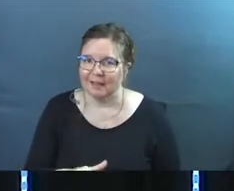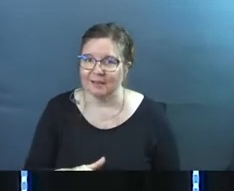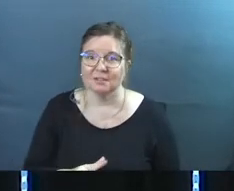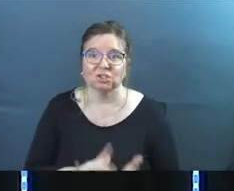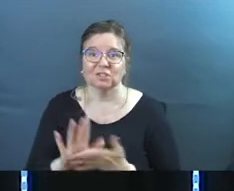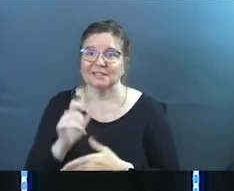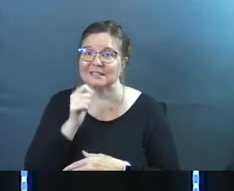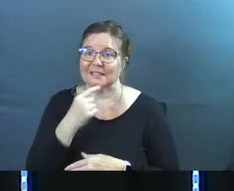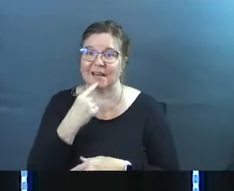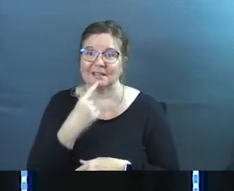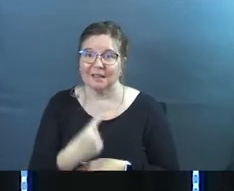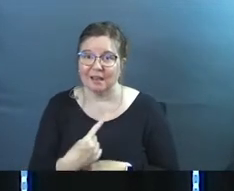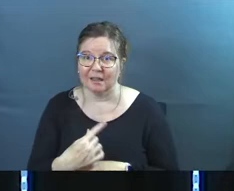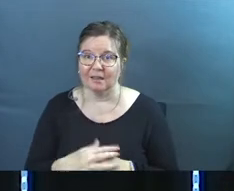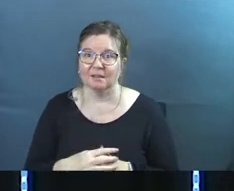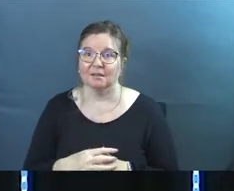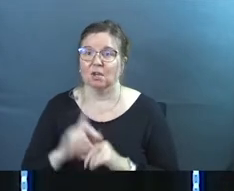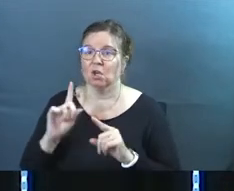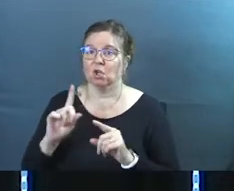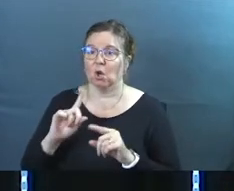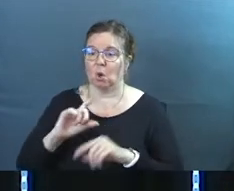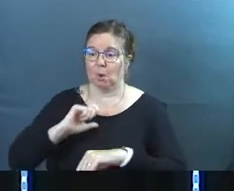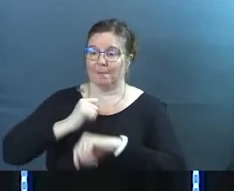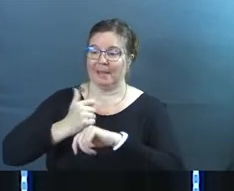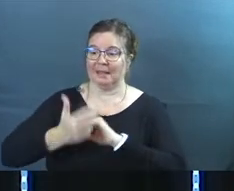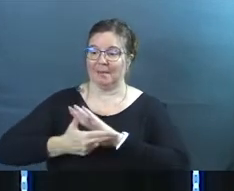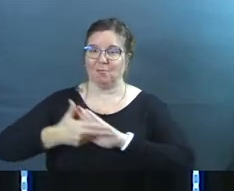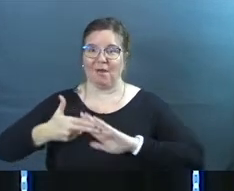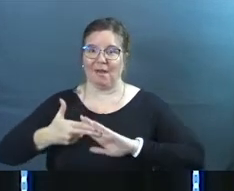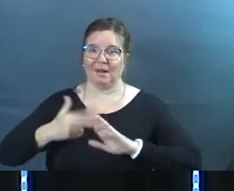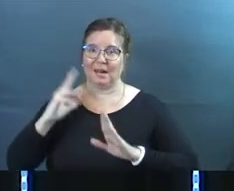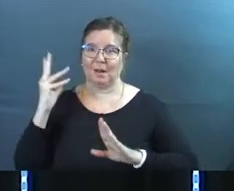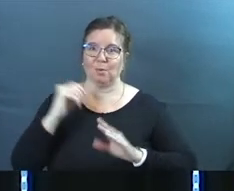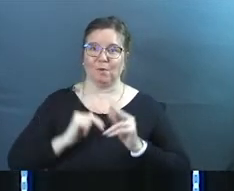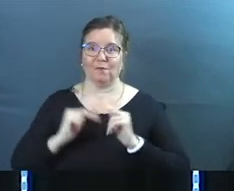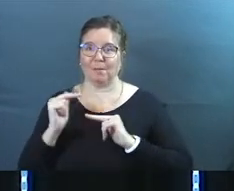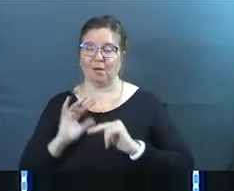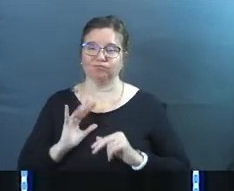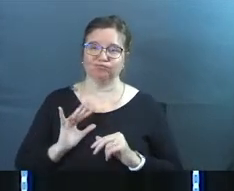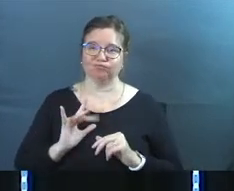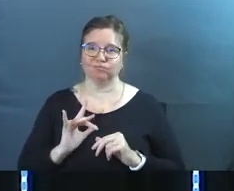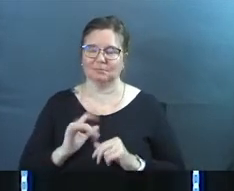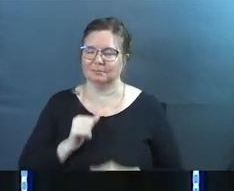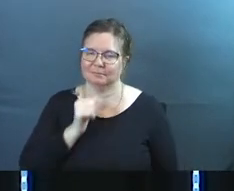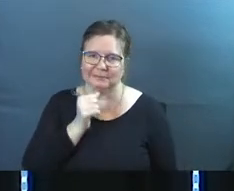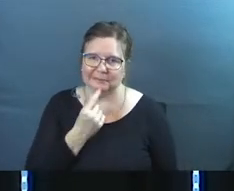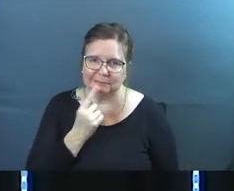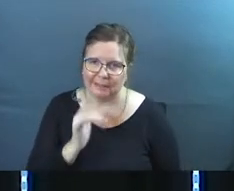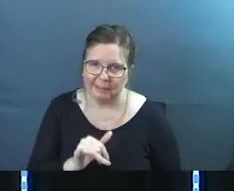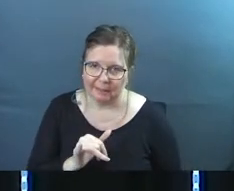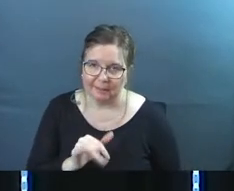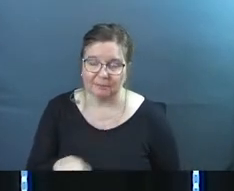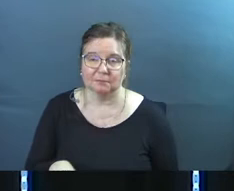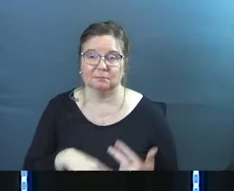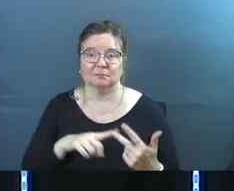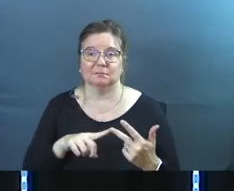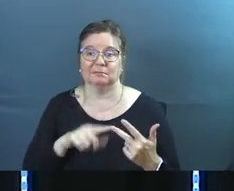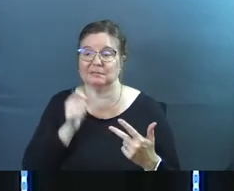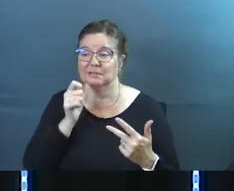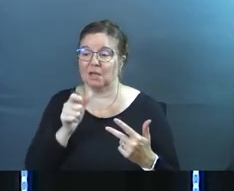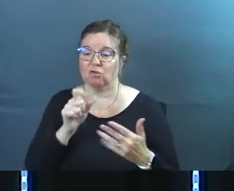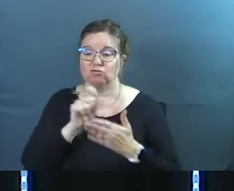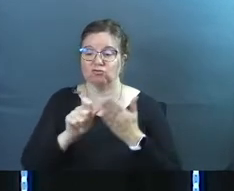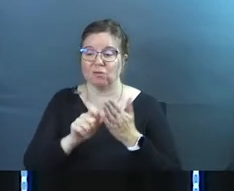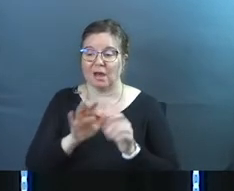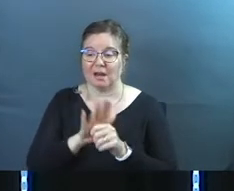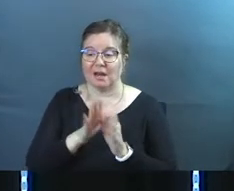Jesus did not say, go build a brand and a beautiful building. Jesus did not say, go write